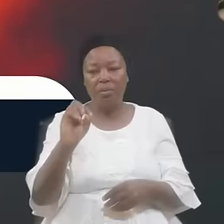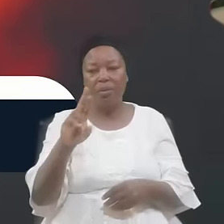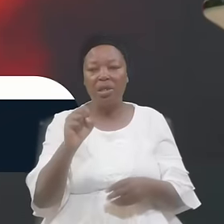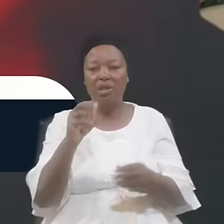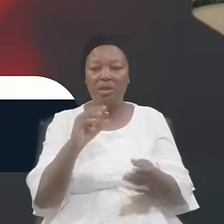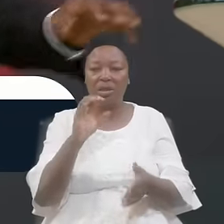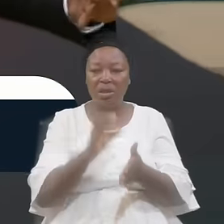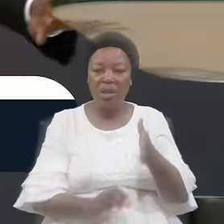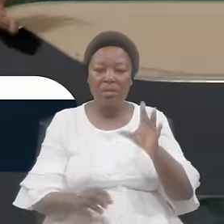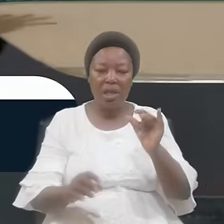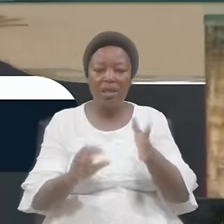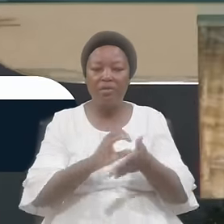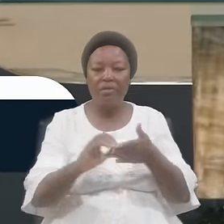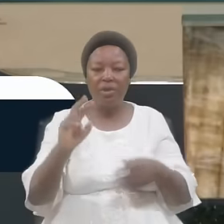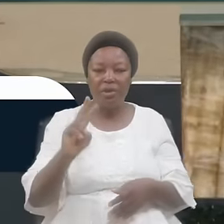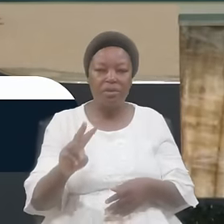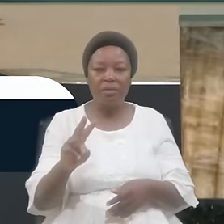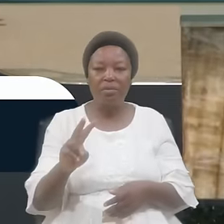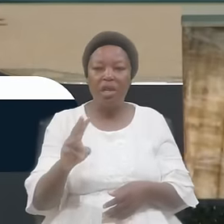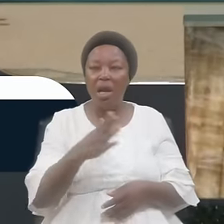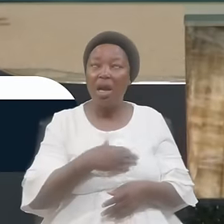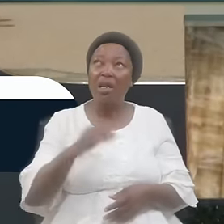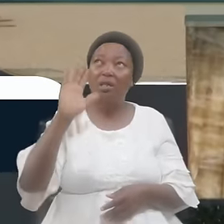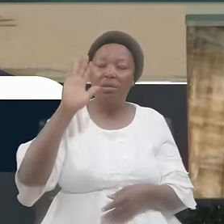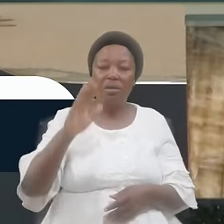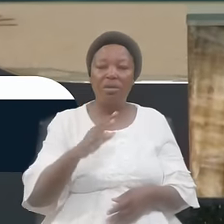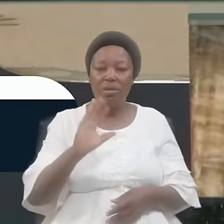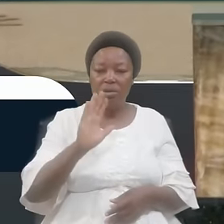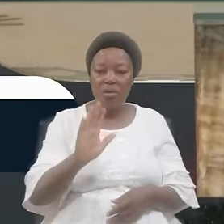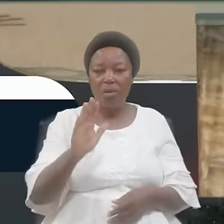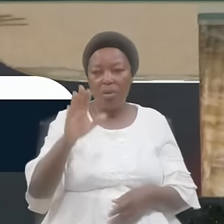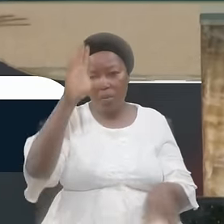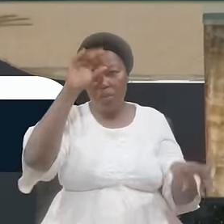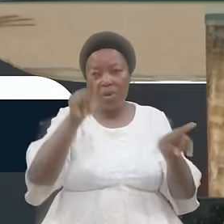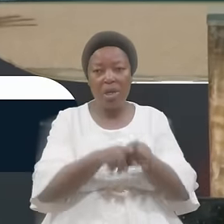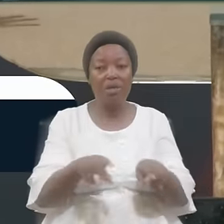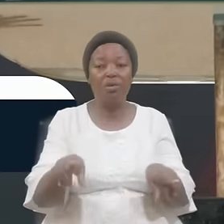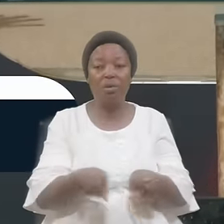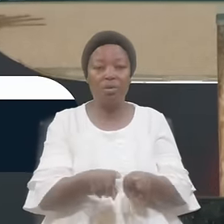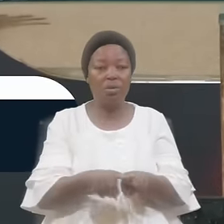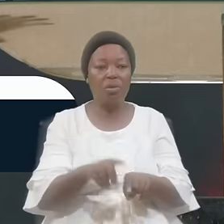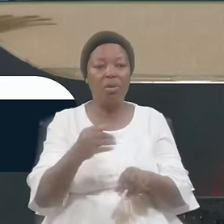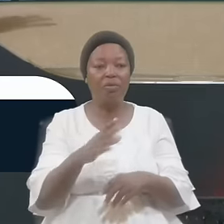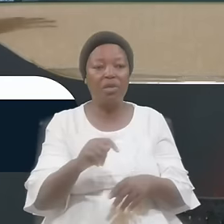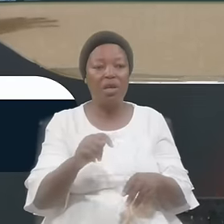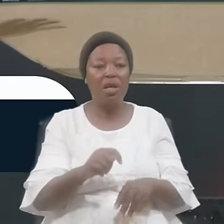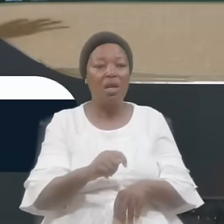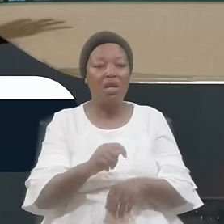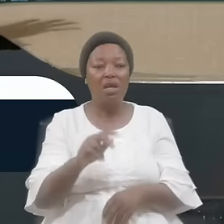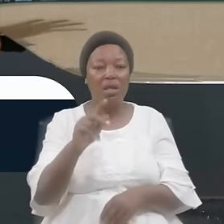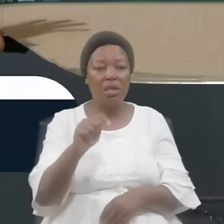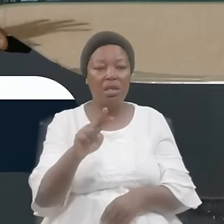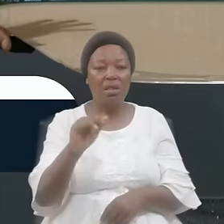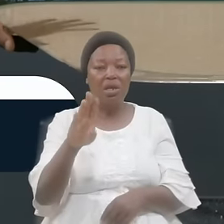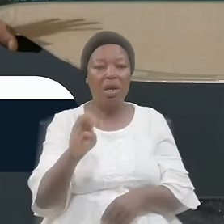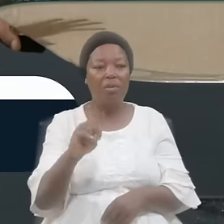looking at verse 2 And thy brethren also Of the tribe of Levi The